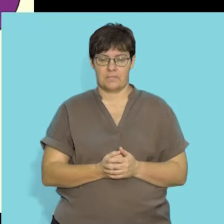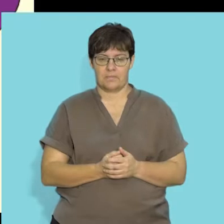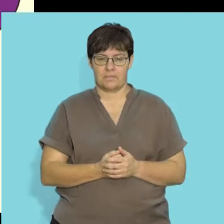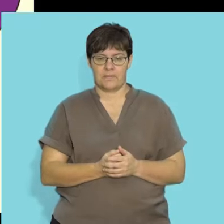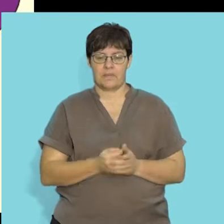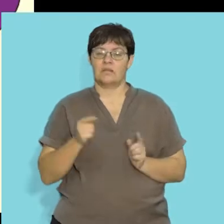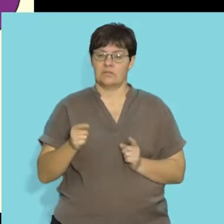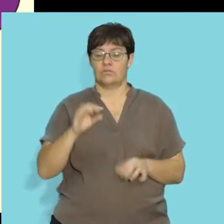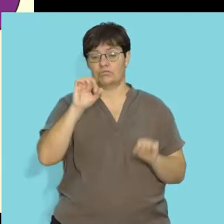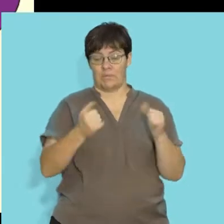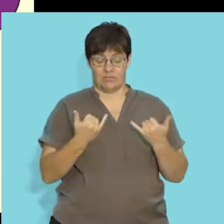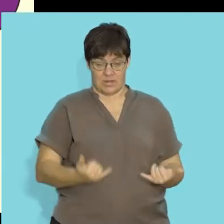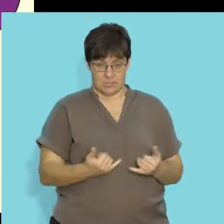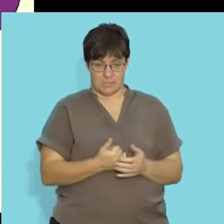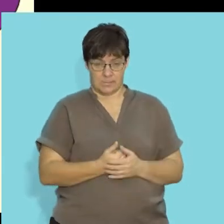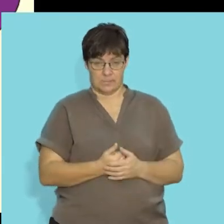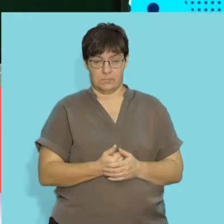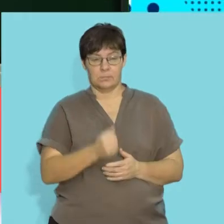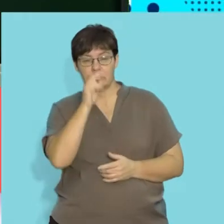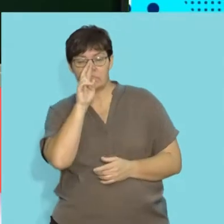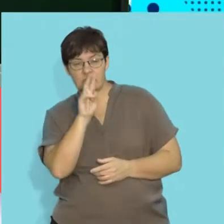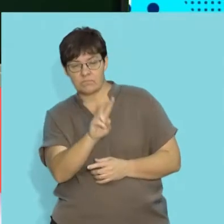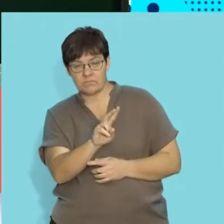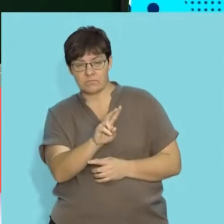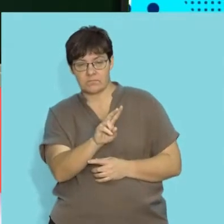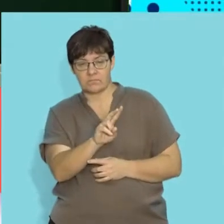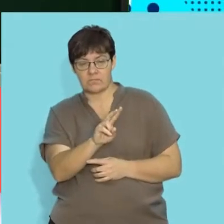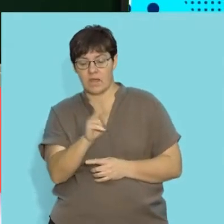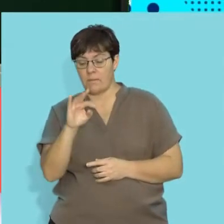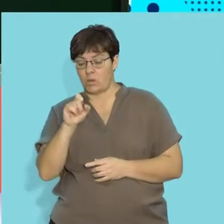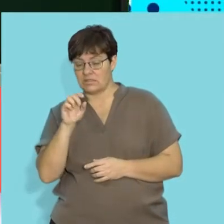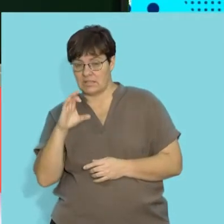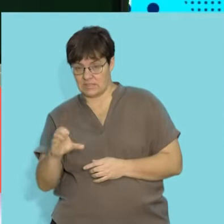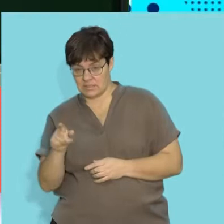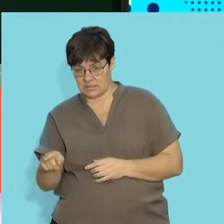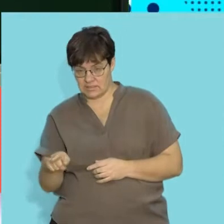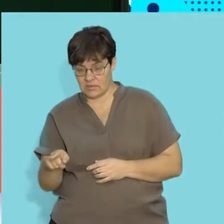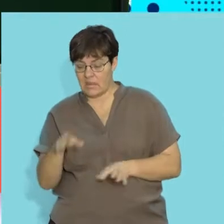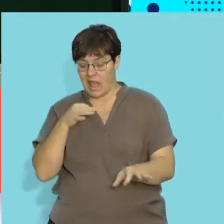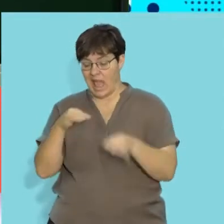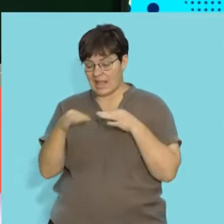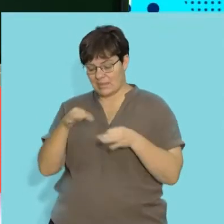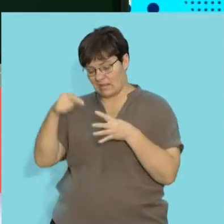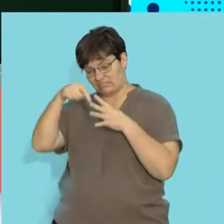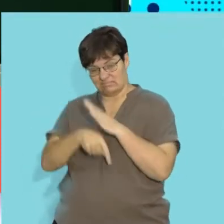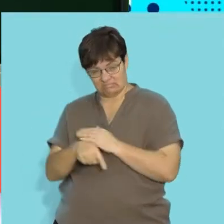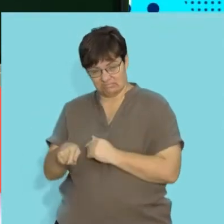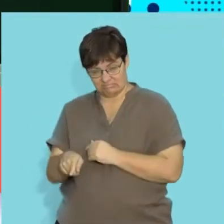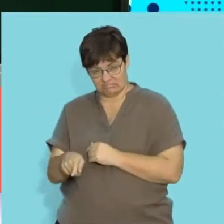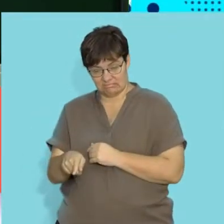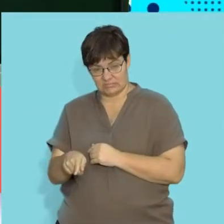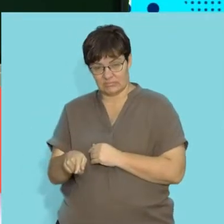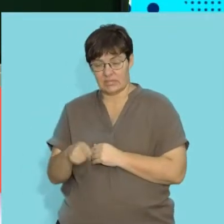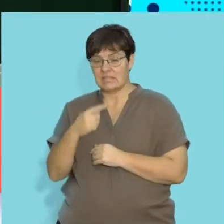So, guys, that's a wrap for this segment. In we've looked at your biotic components. We've tried to unpack them in detail.